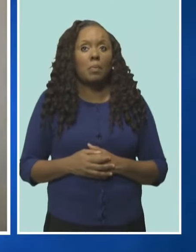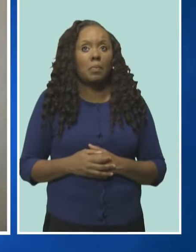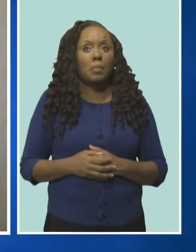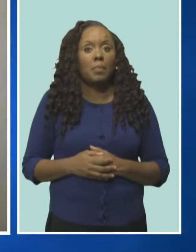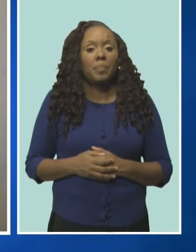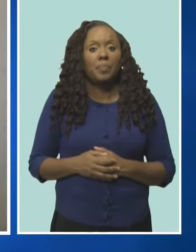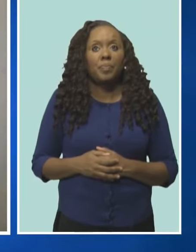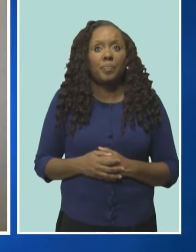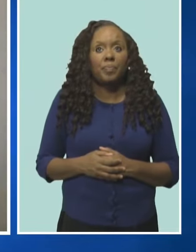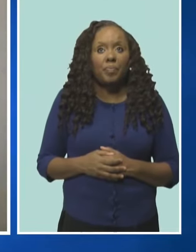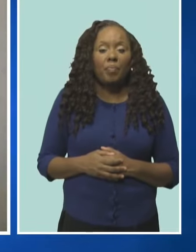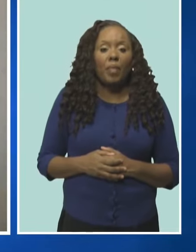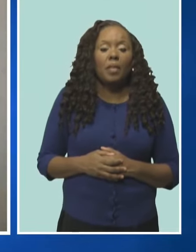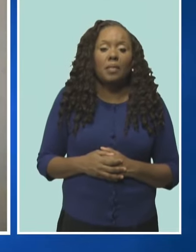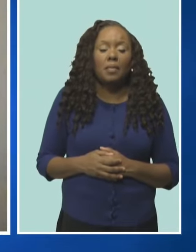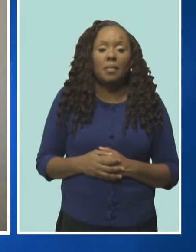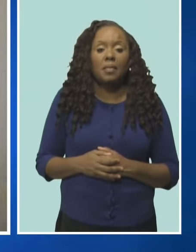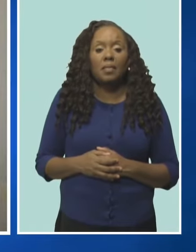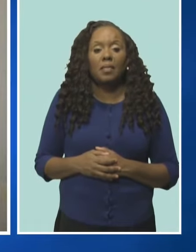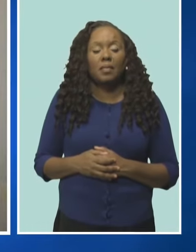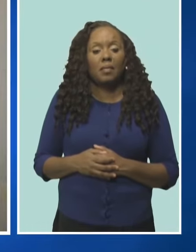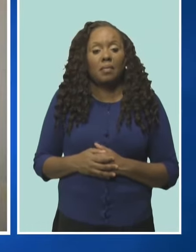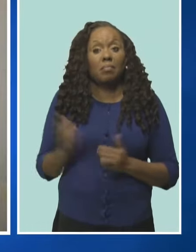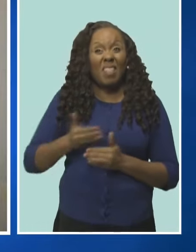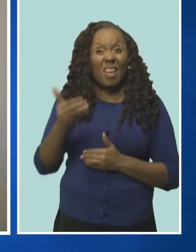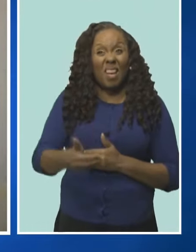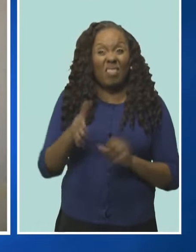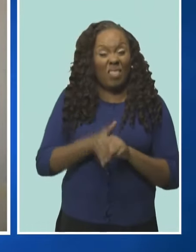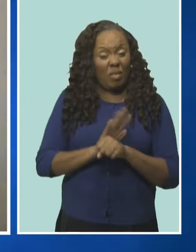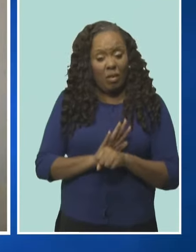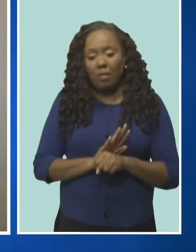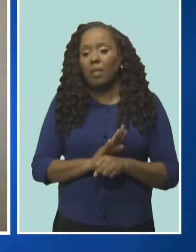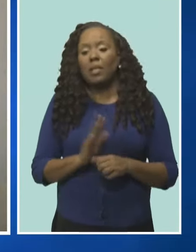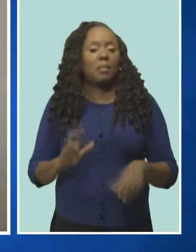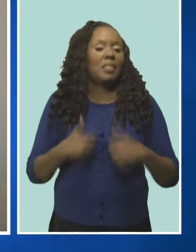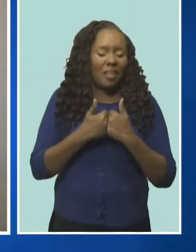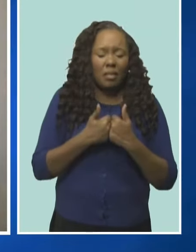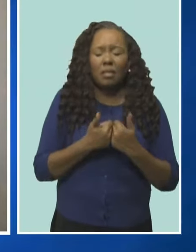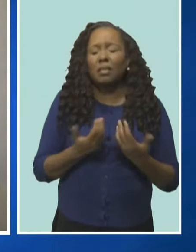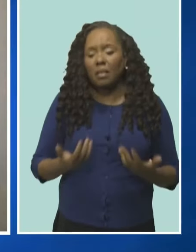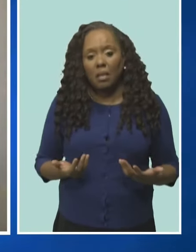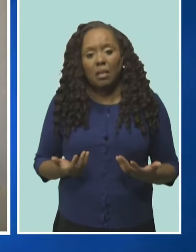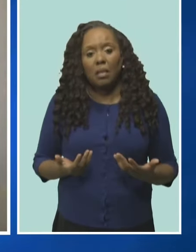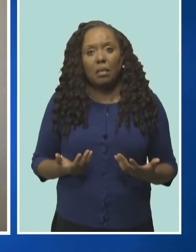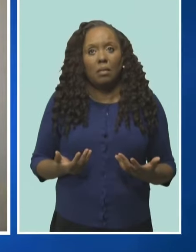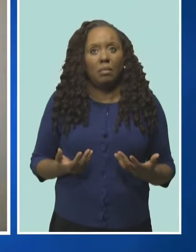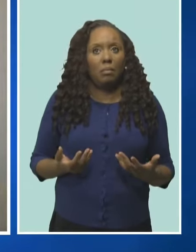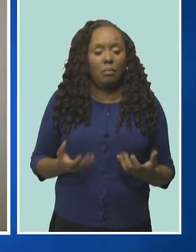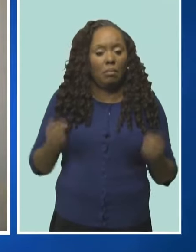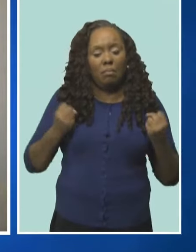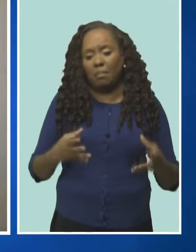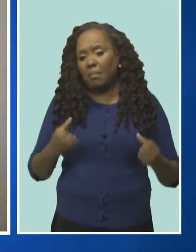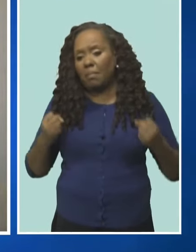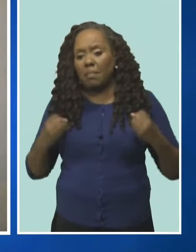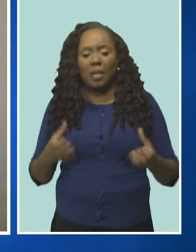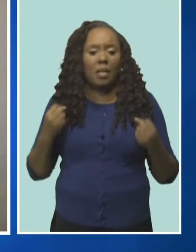pandemic, I will say that we have been on a rebuild, and it has been challenging, as you can imagine, as so many sectors try to